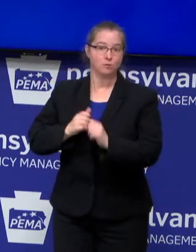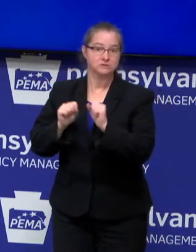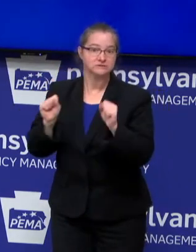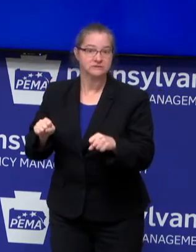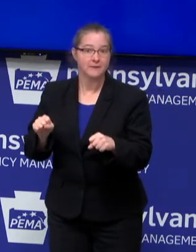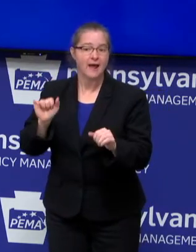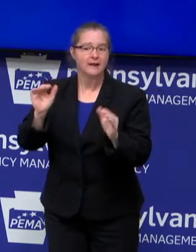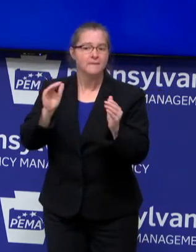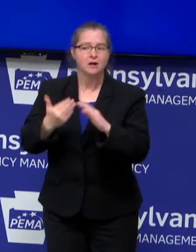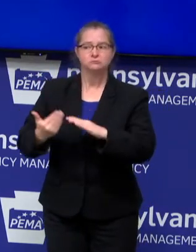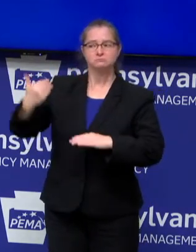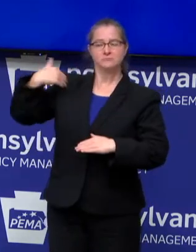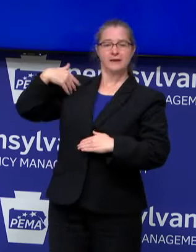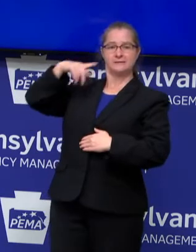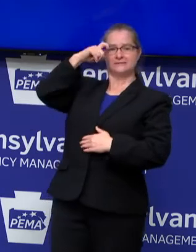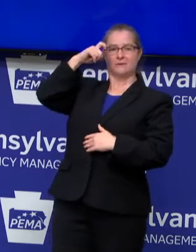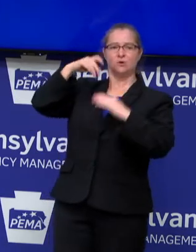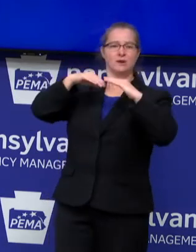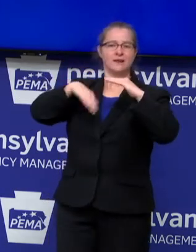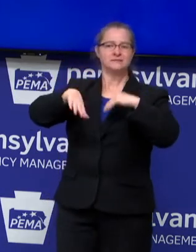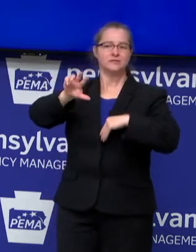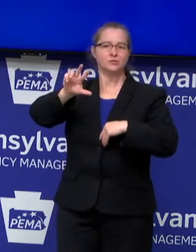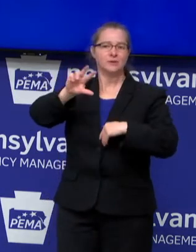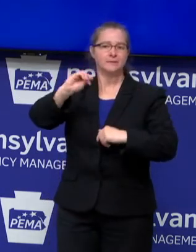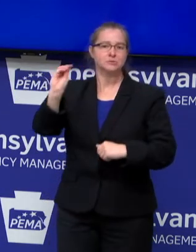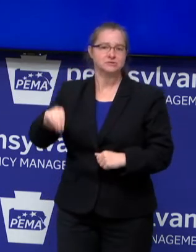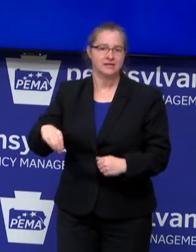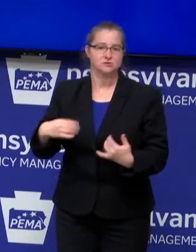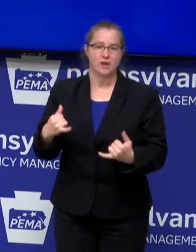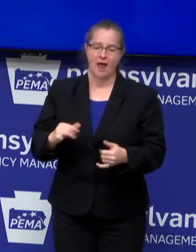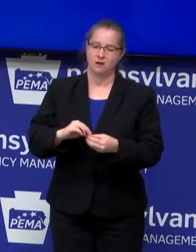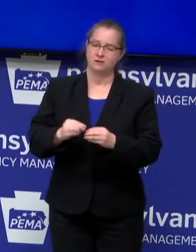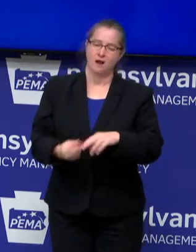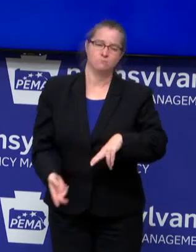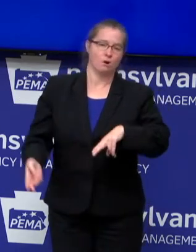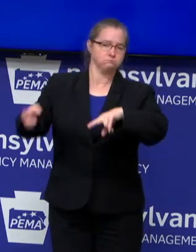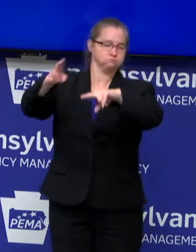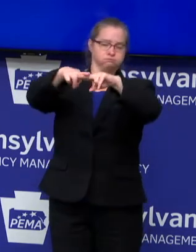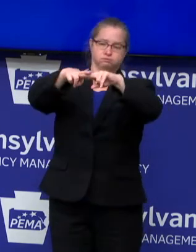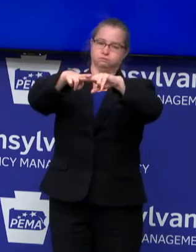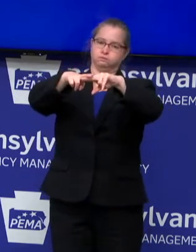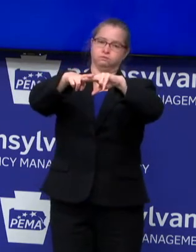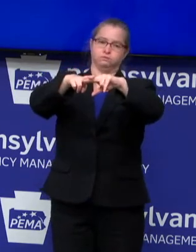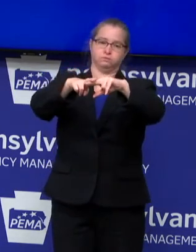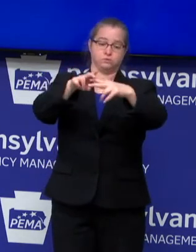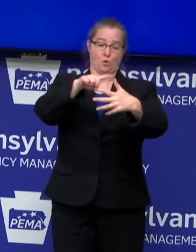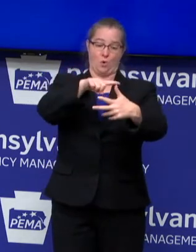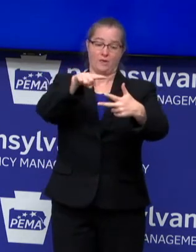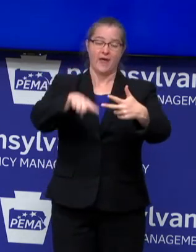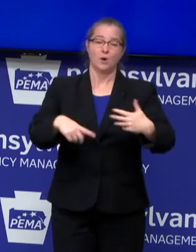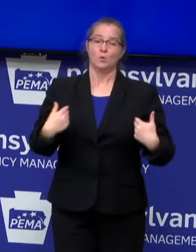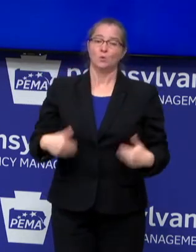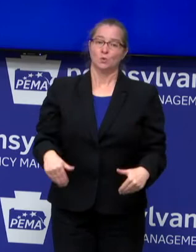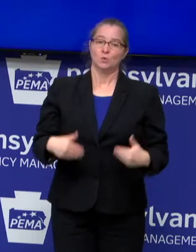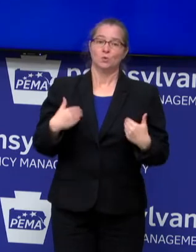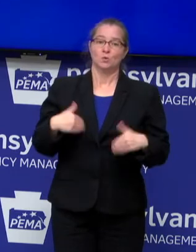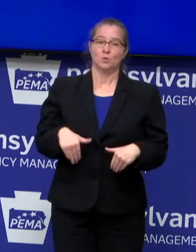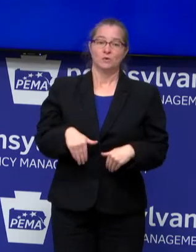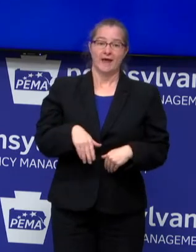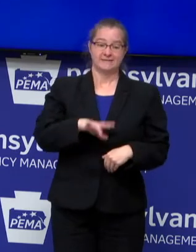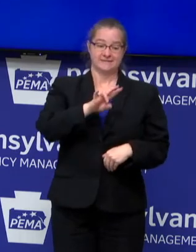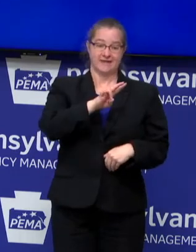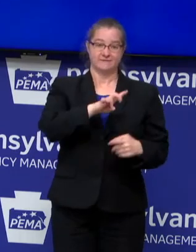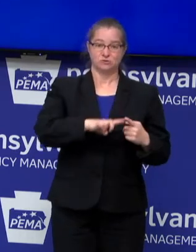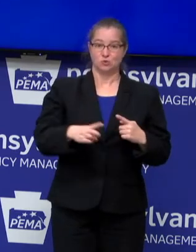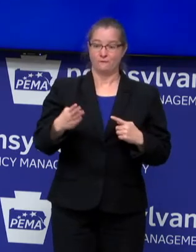summer months where it was less than 3 percent. So, again, these leading indicators suggest that the seven to 14